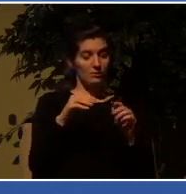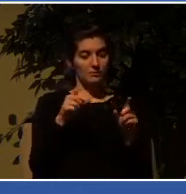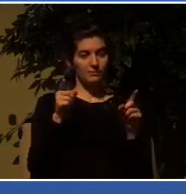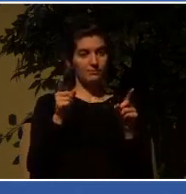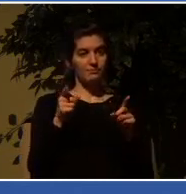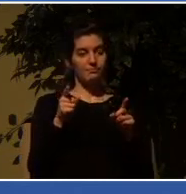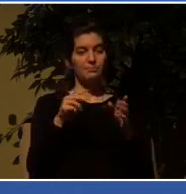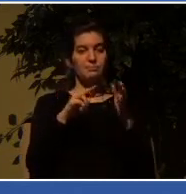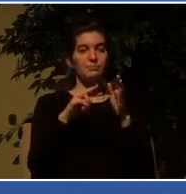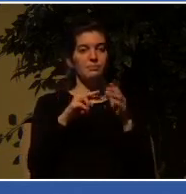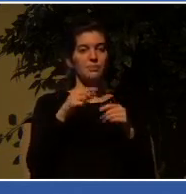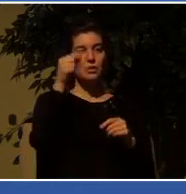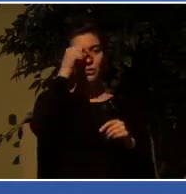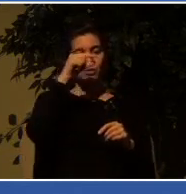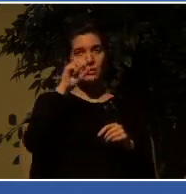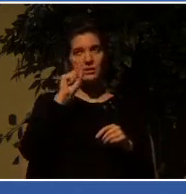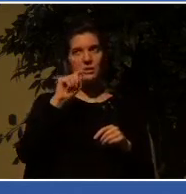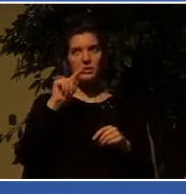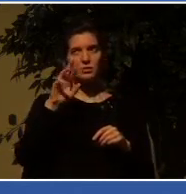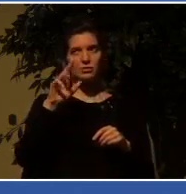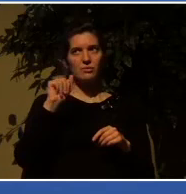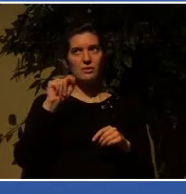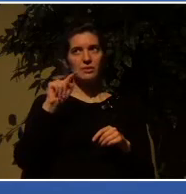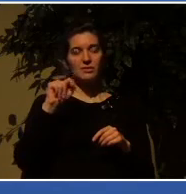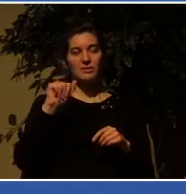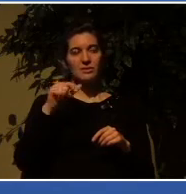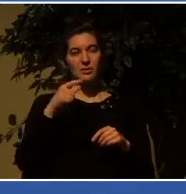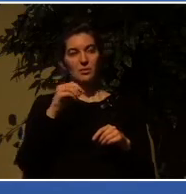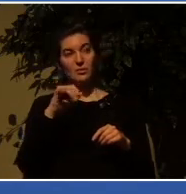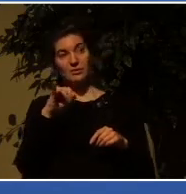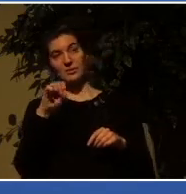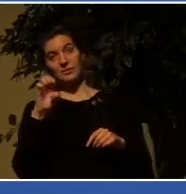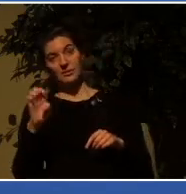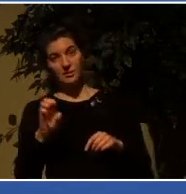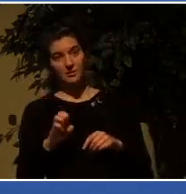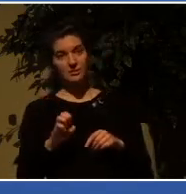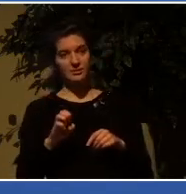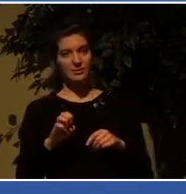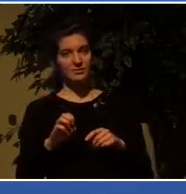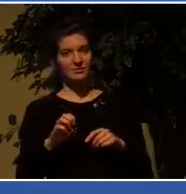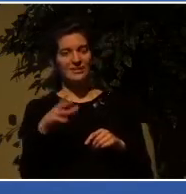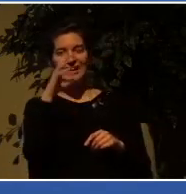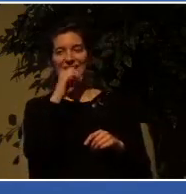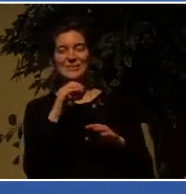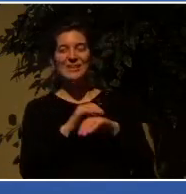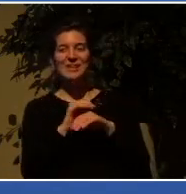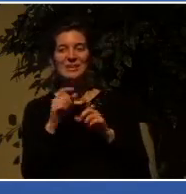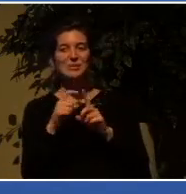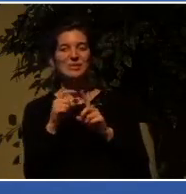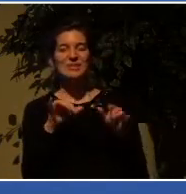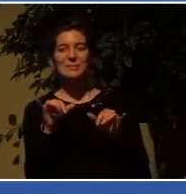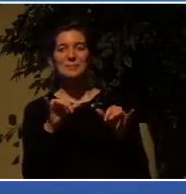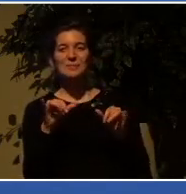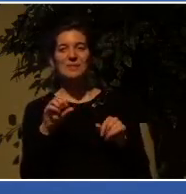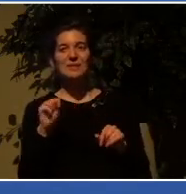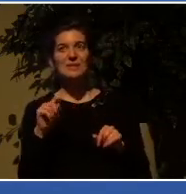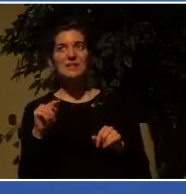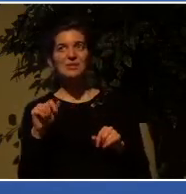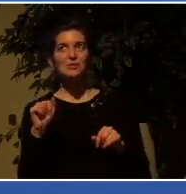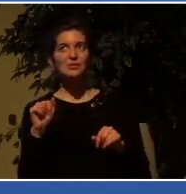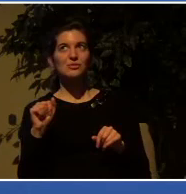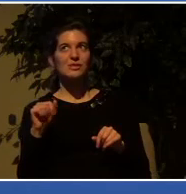word there is strategois, from which we get the English word, guess what it is? Strategy.